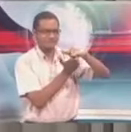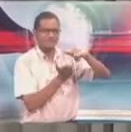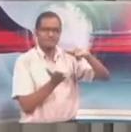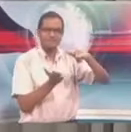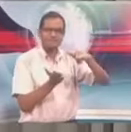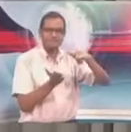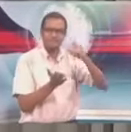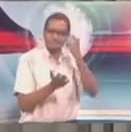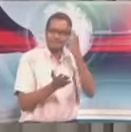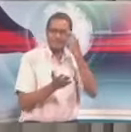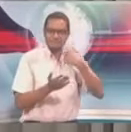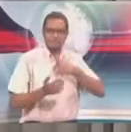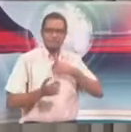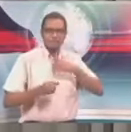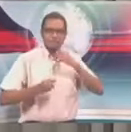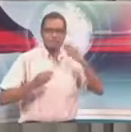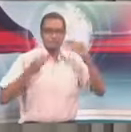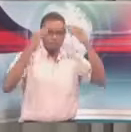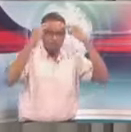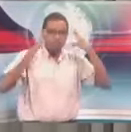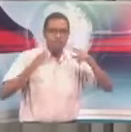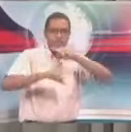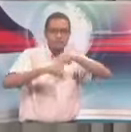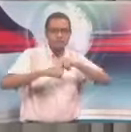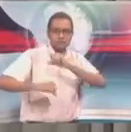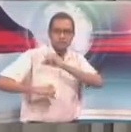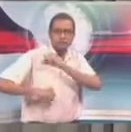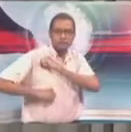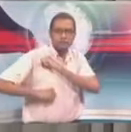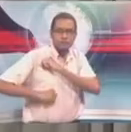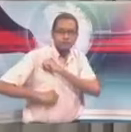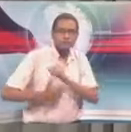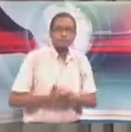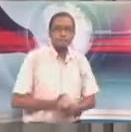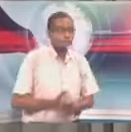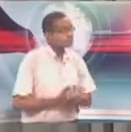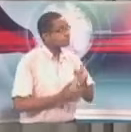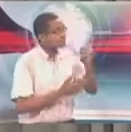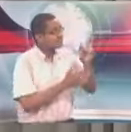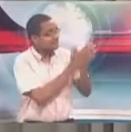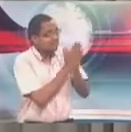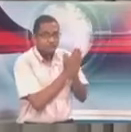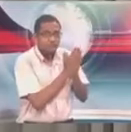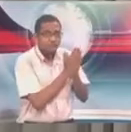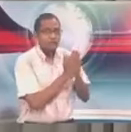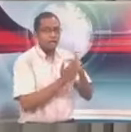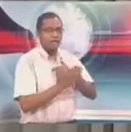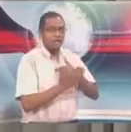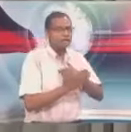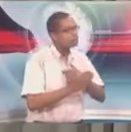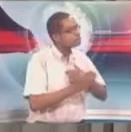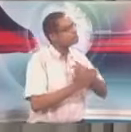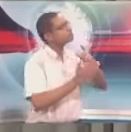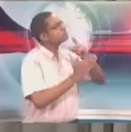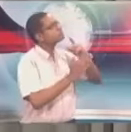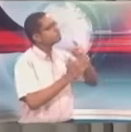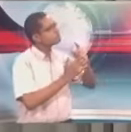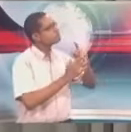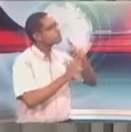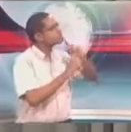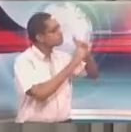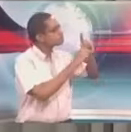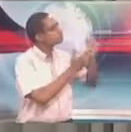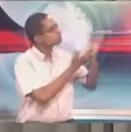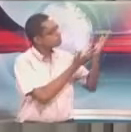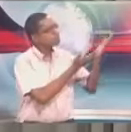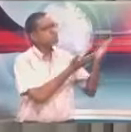with a request made, I authorized the Executive Vice President of Venezuela to come for a meeting with the Honourable Prime